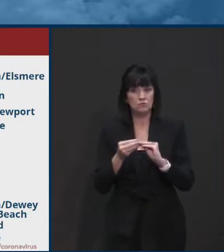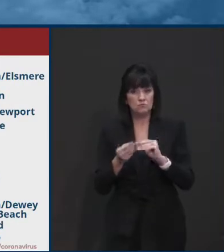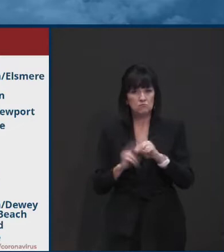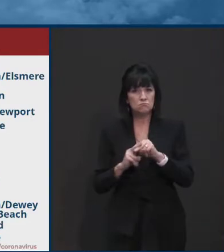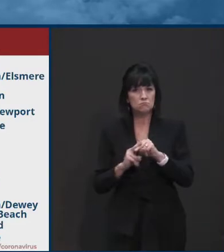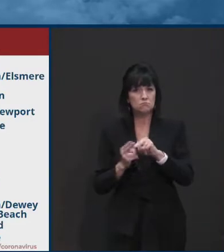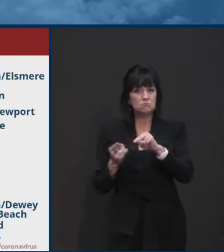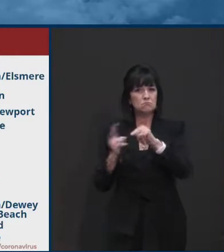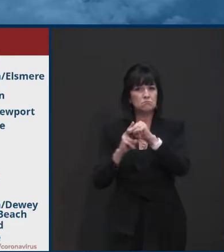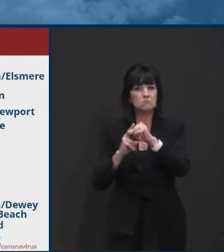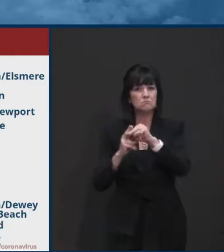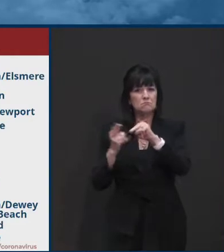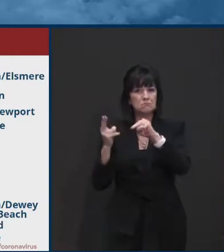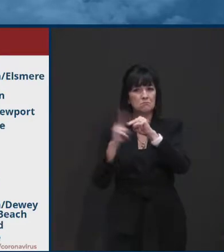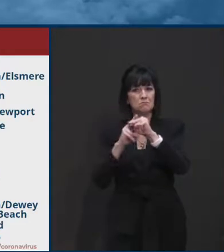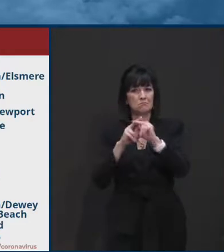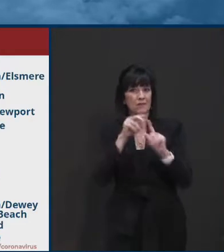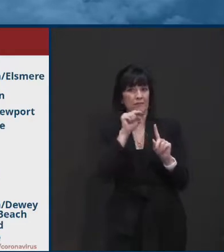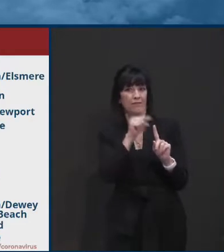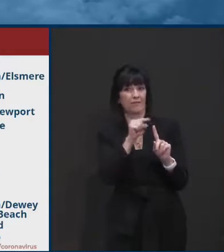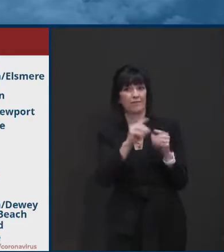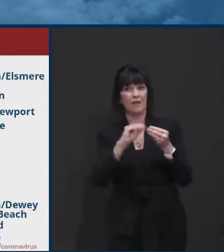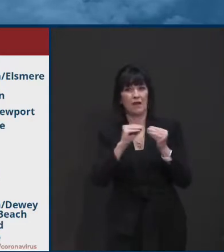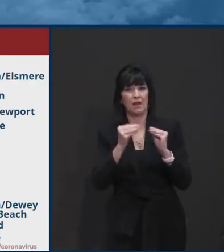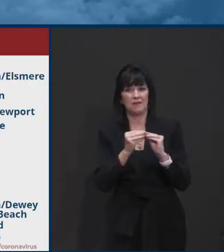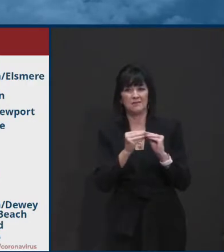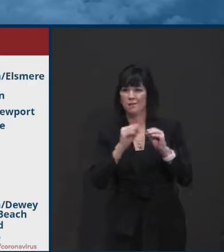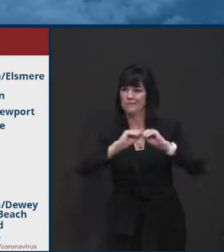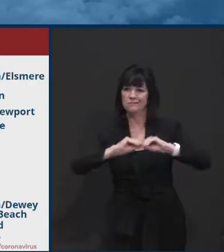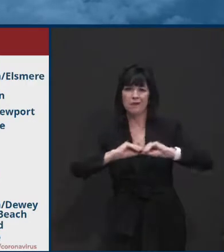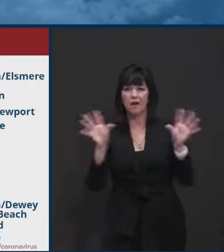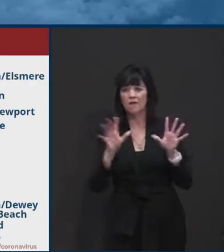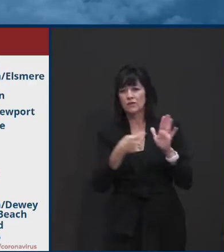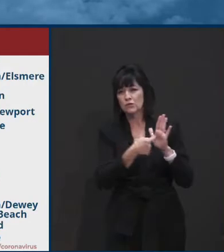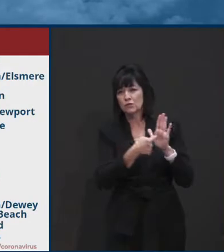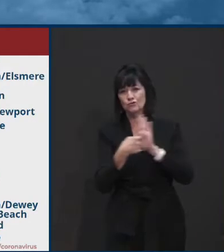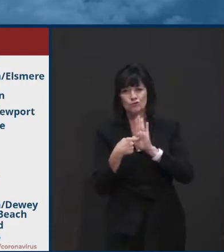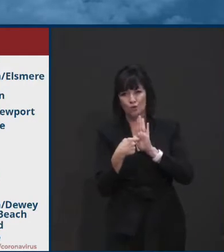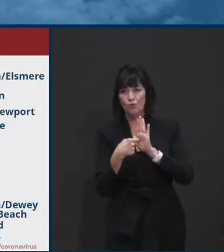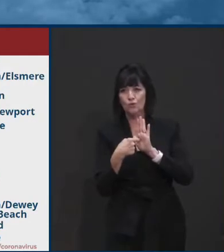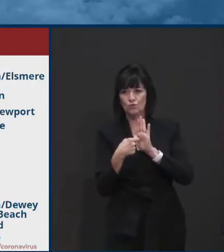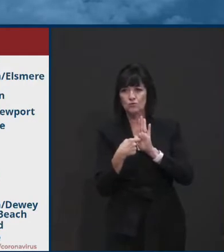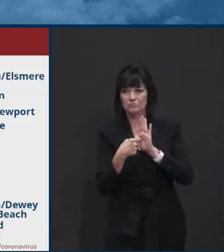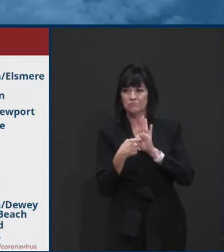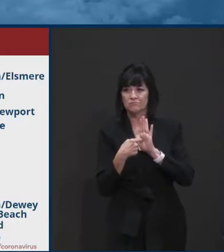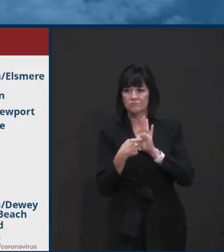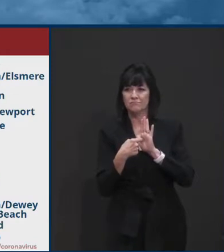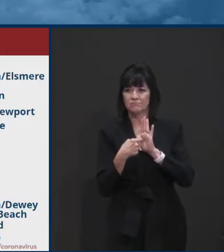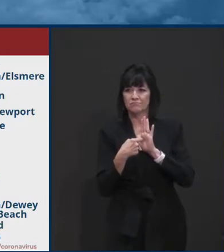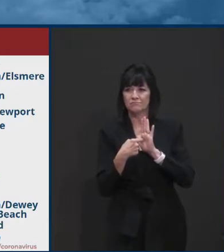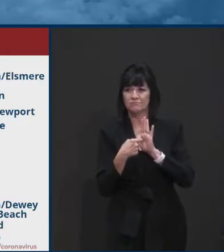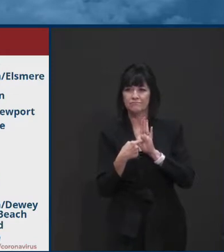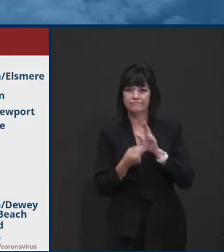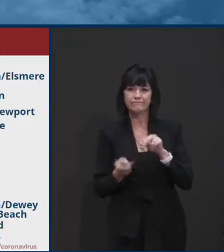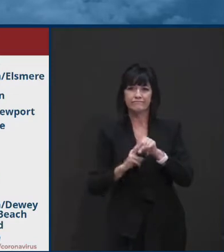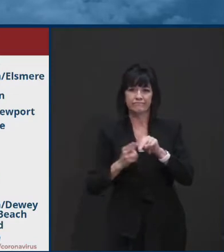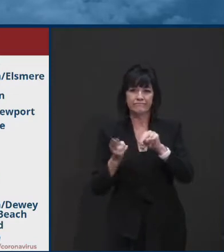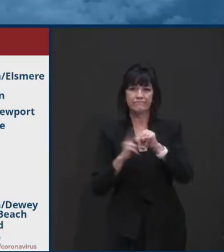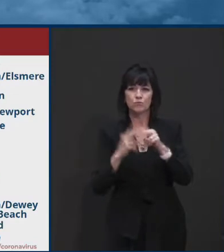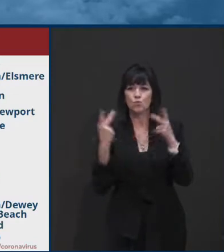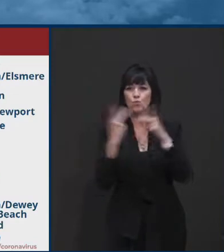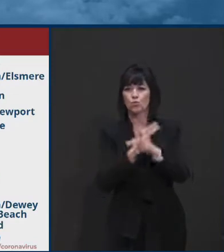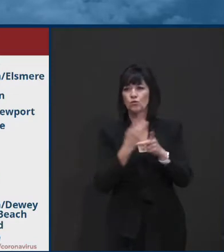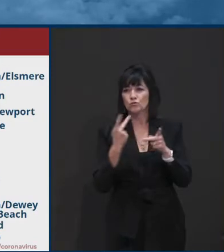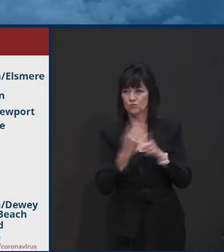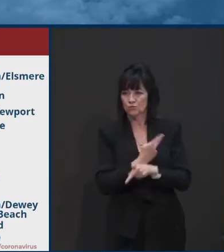lagging indicator. When we look at where we've seen the increases, um, you know, I've been using